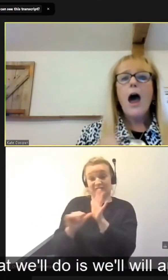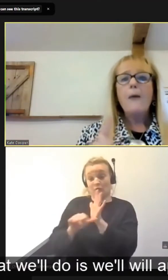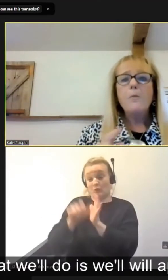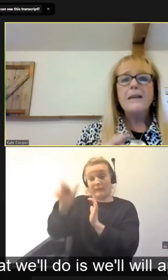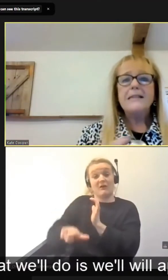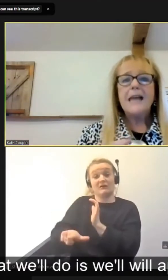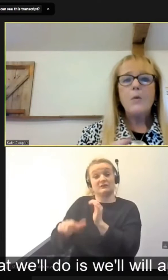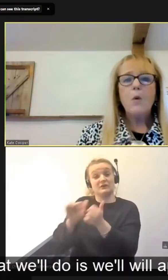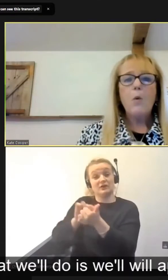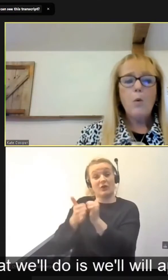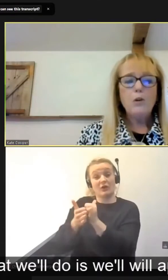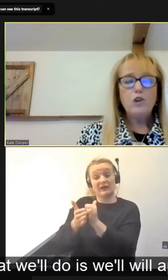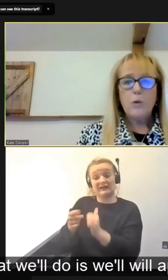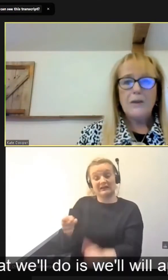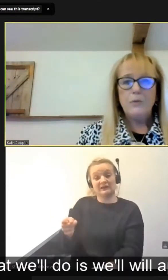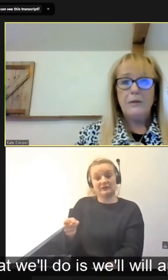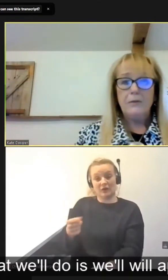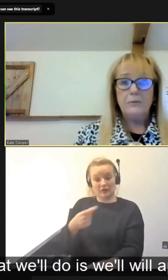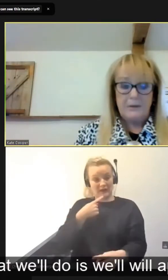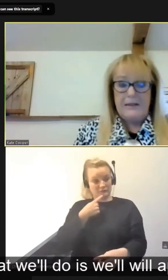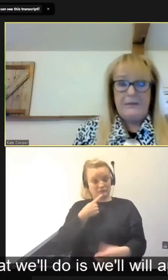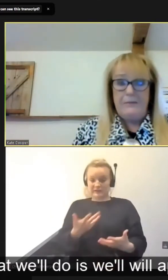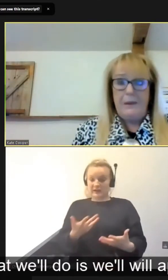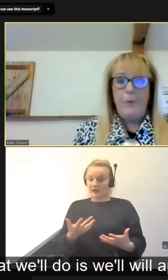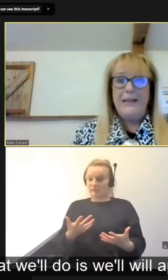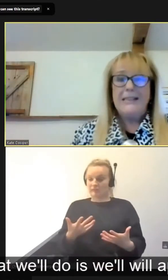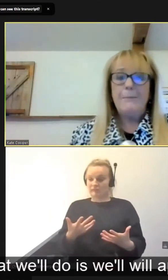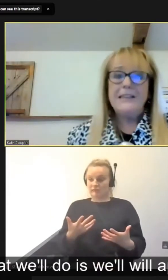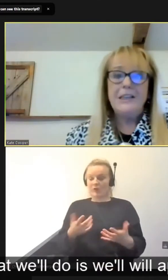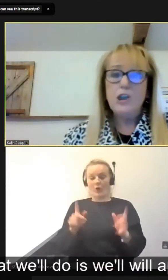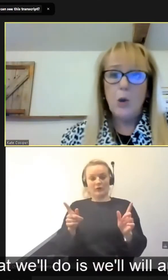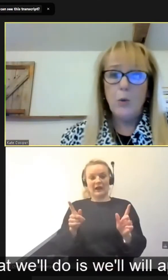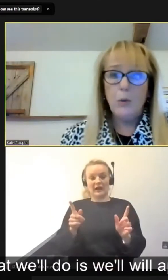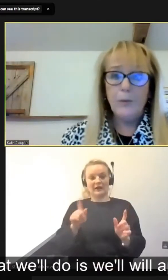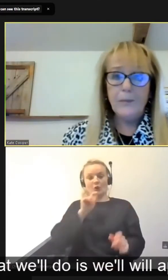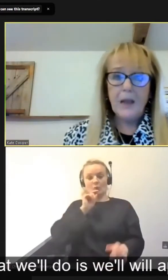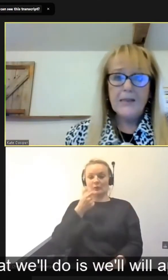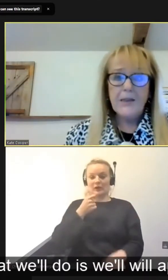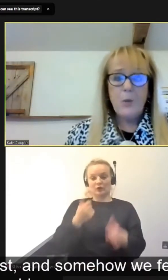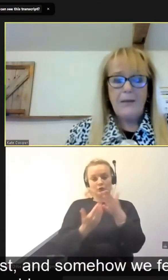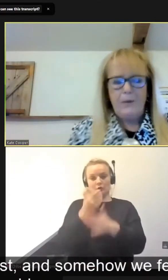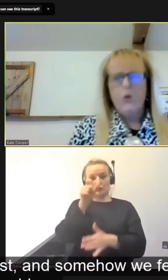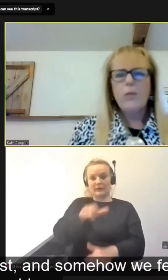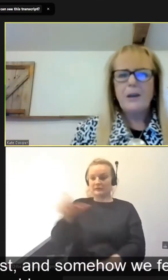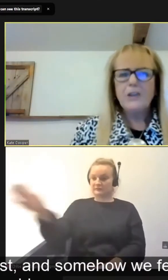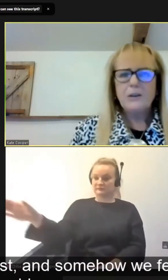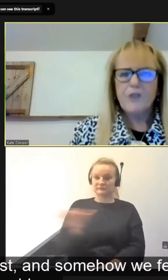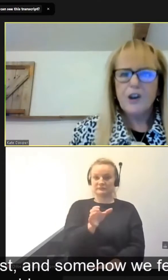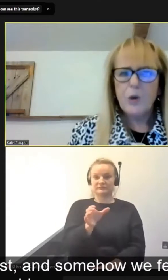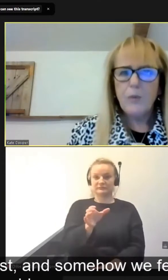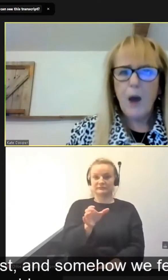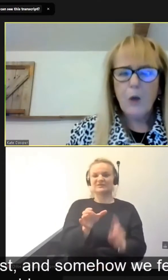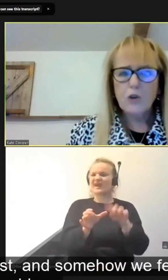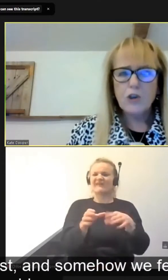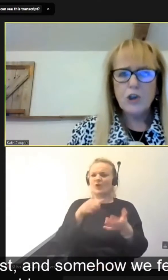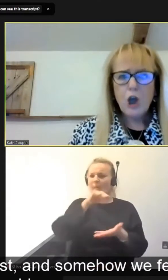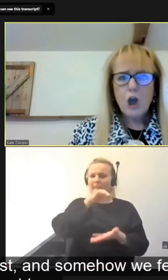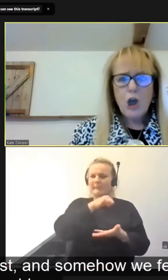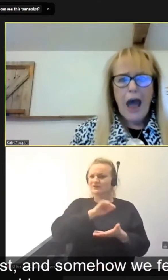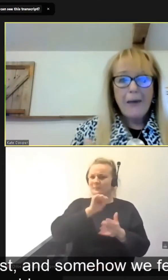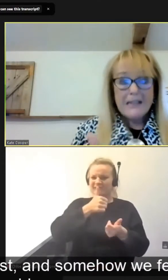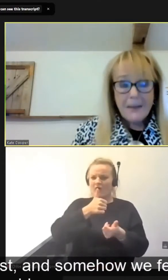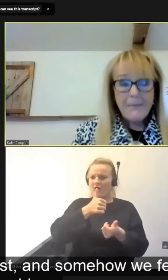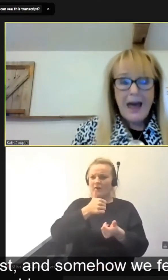And we say, well, what we'll do is we'll we'll appoint somebody new. So we we've got the budget for a new post.